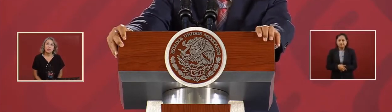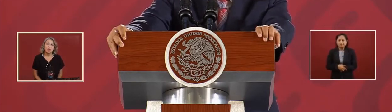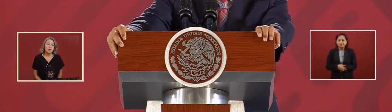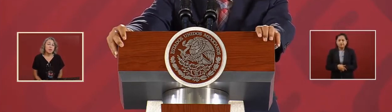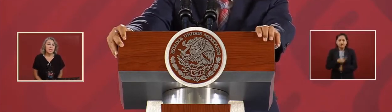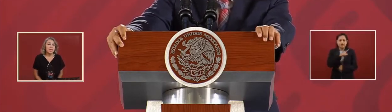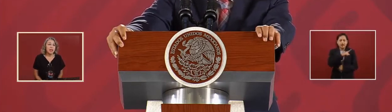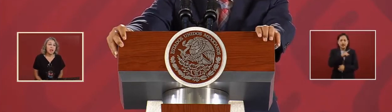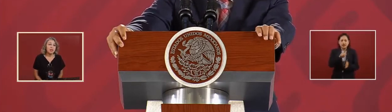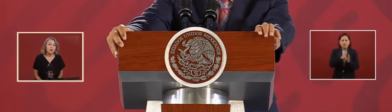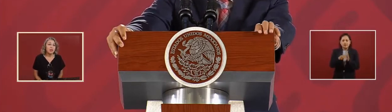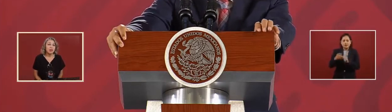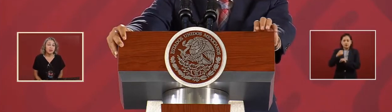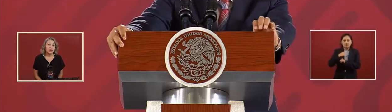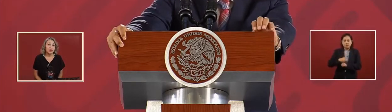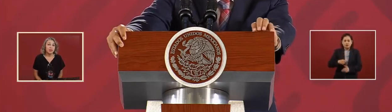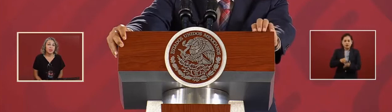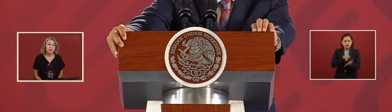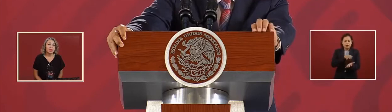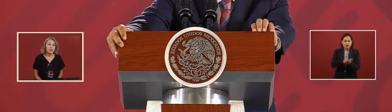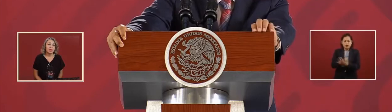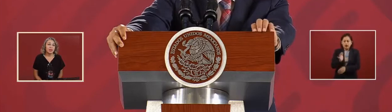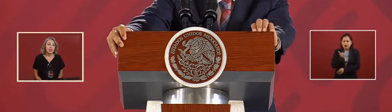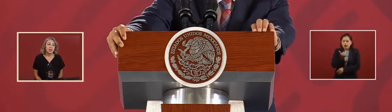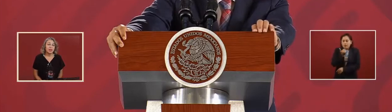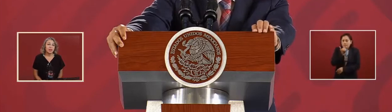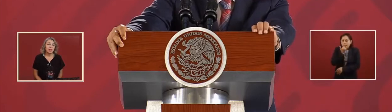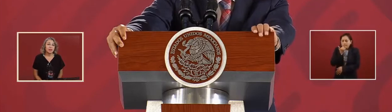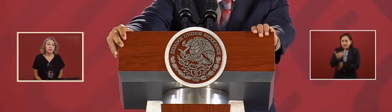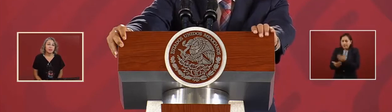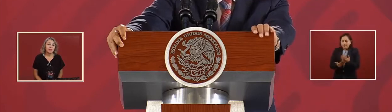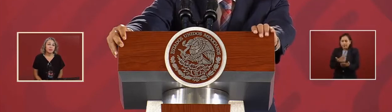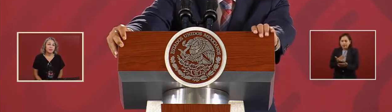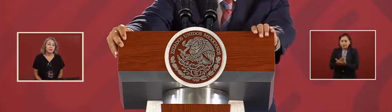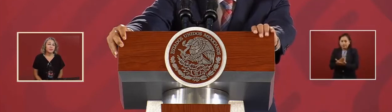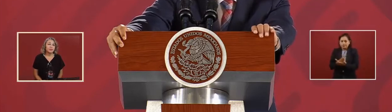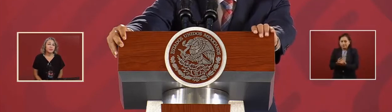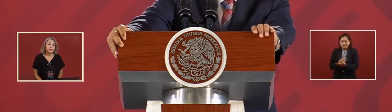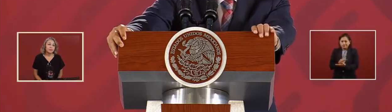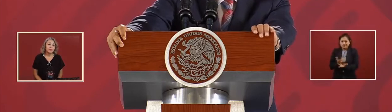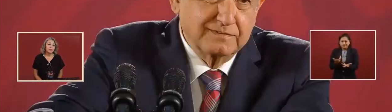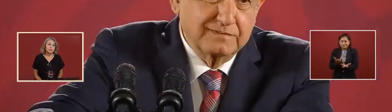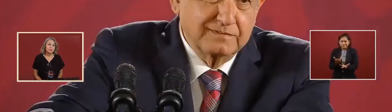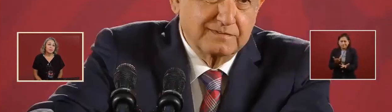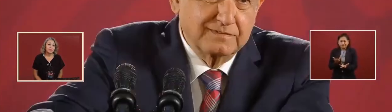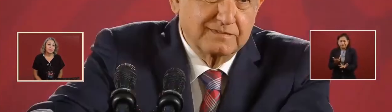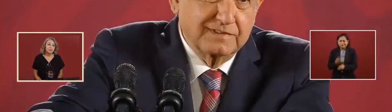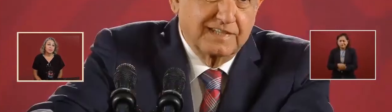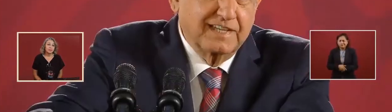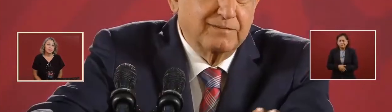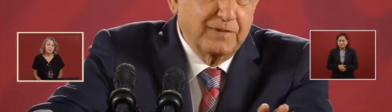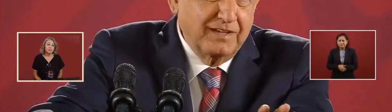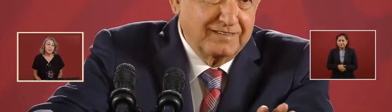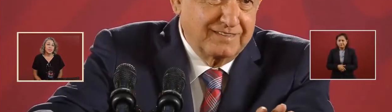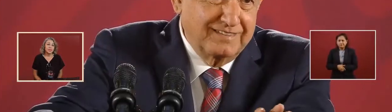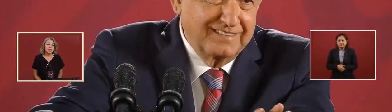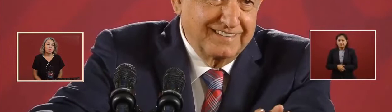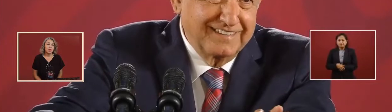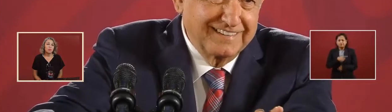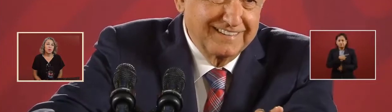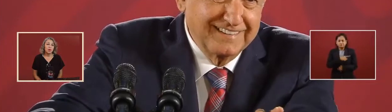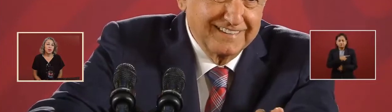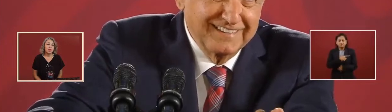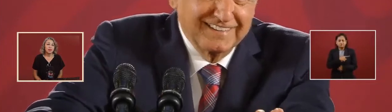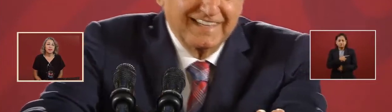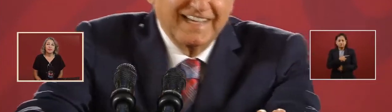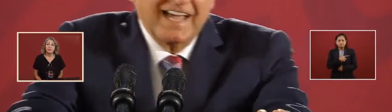they want more? To